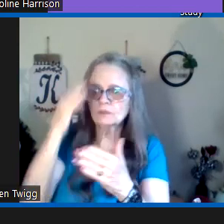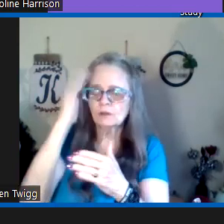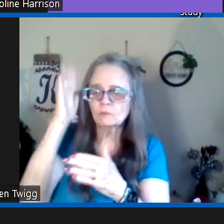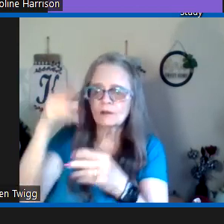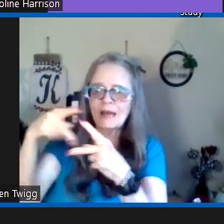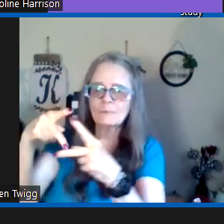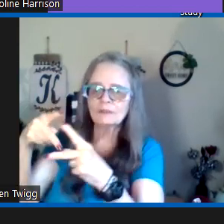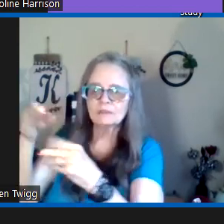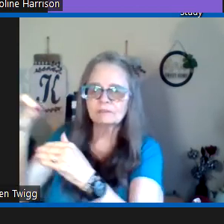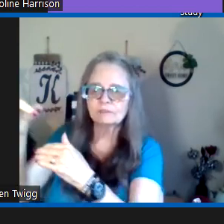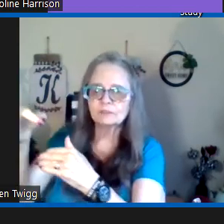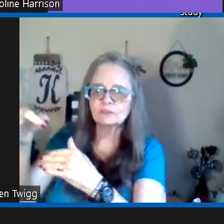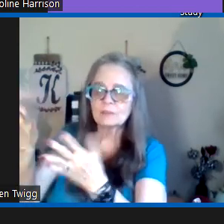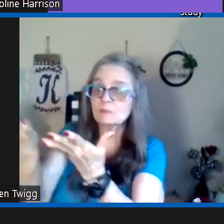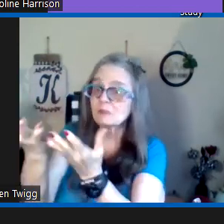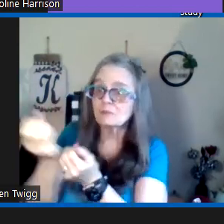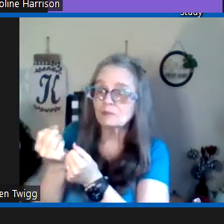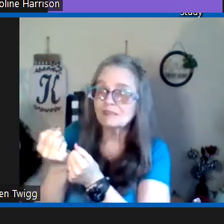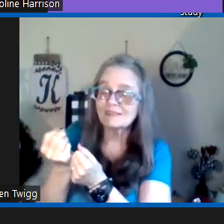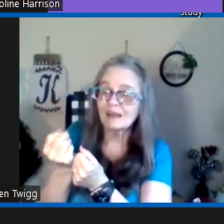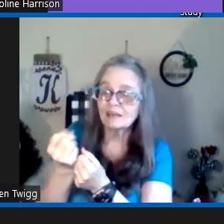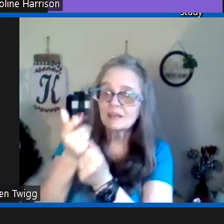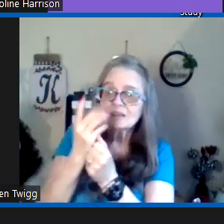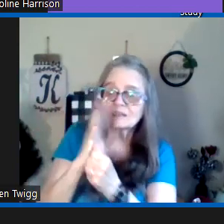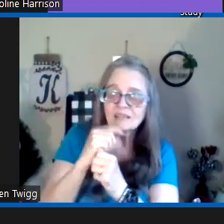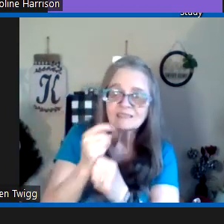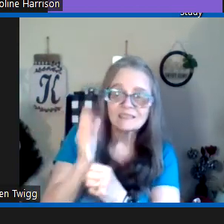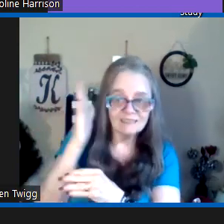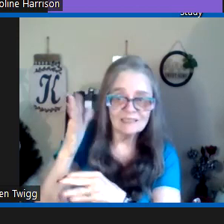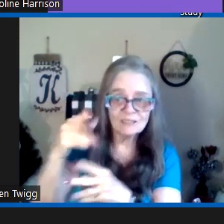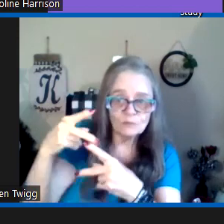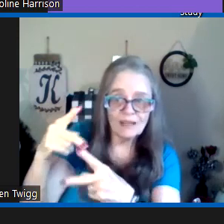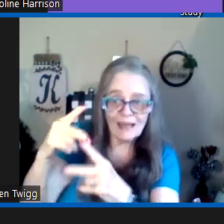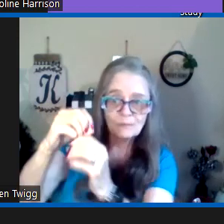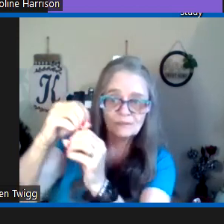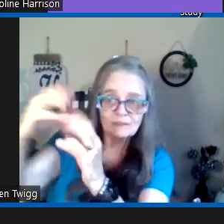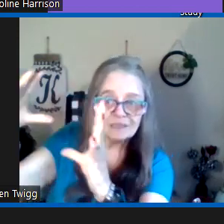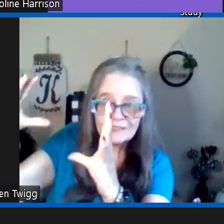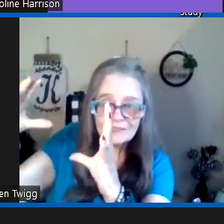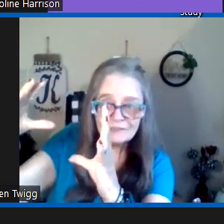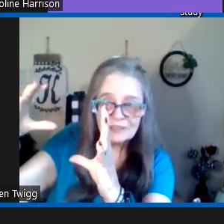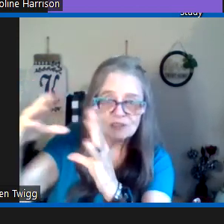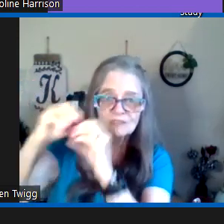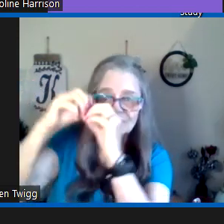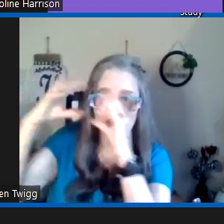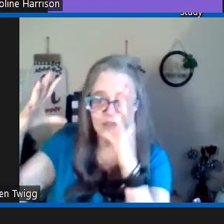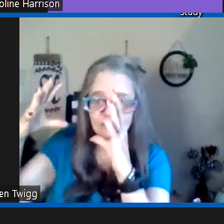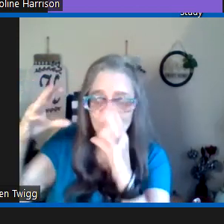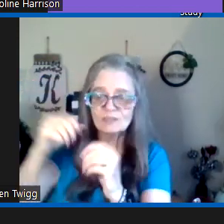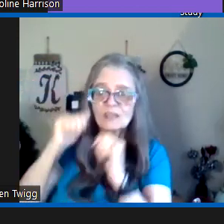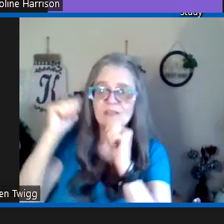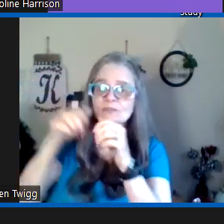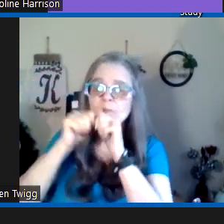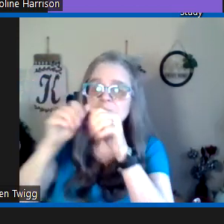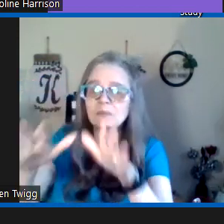we know will happen in the future something maybe we desire god says this will happen this is the vision this